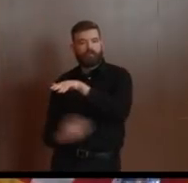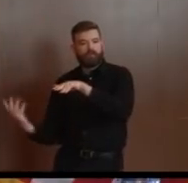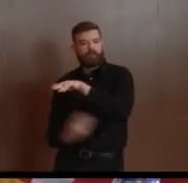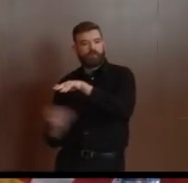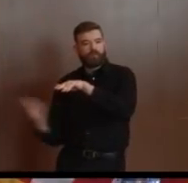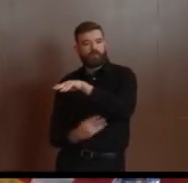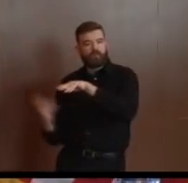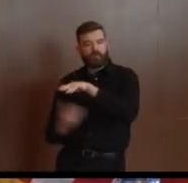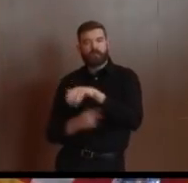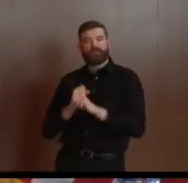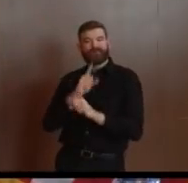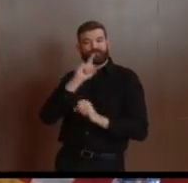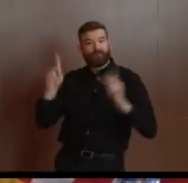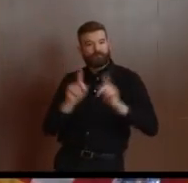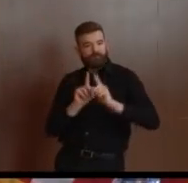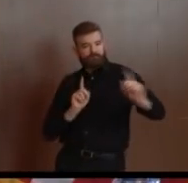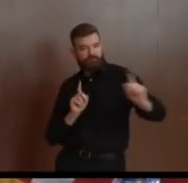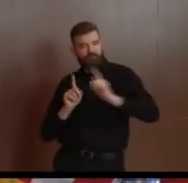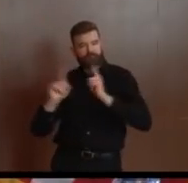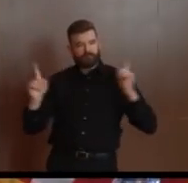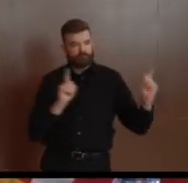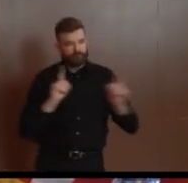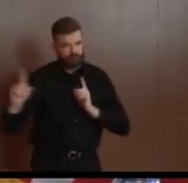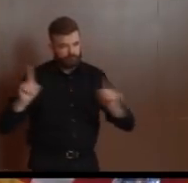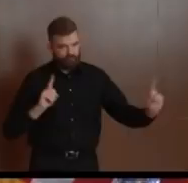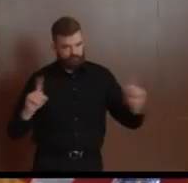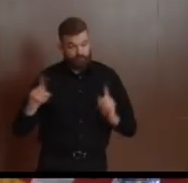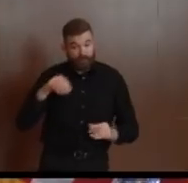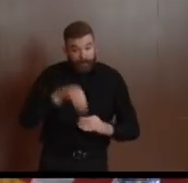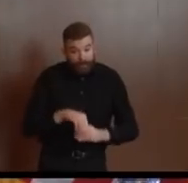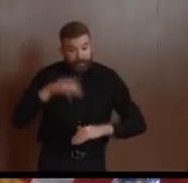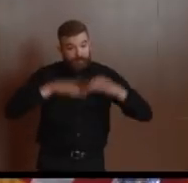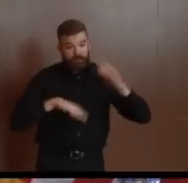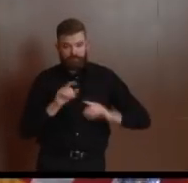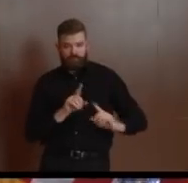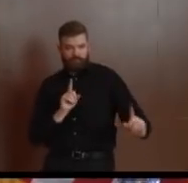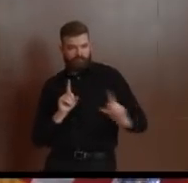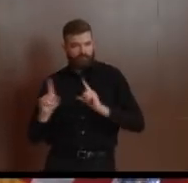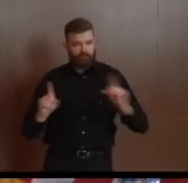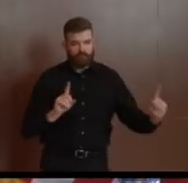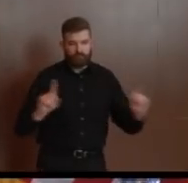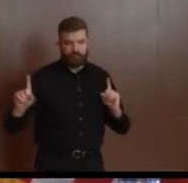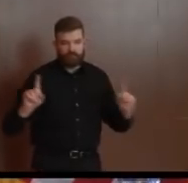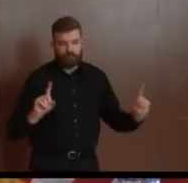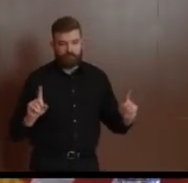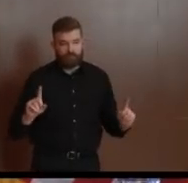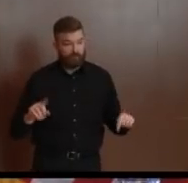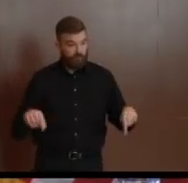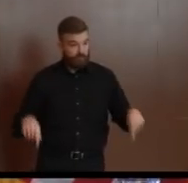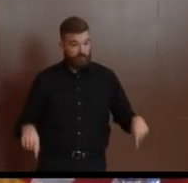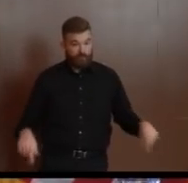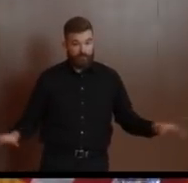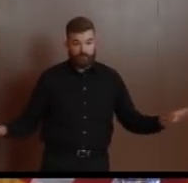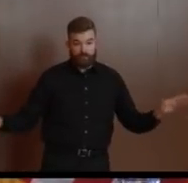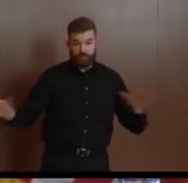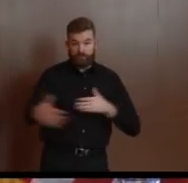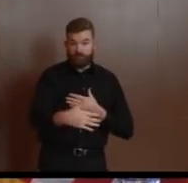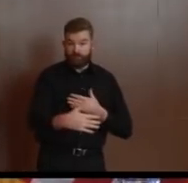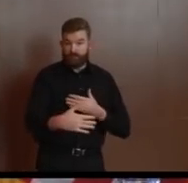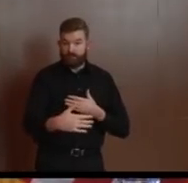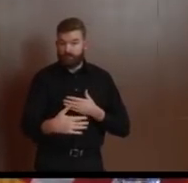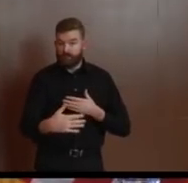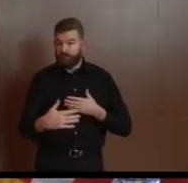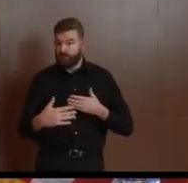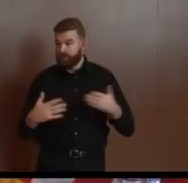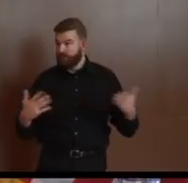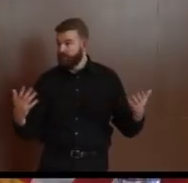from each other in the building. A store this size versus one that's 10 times this size obviously has a different dynamic. May